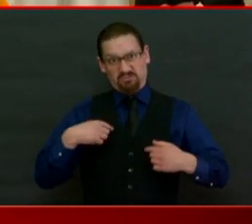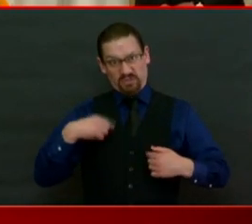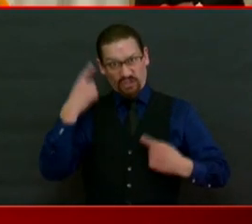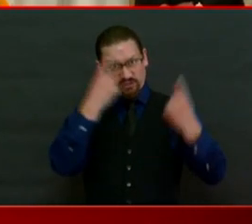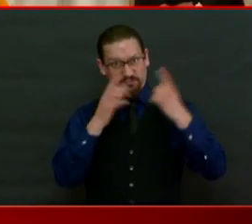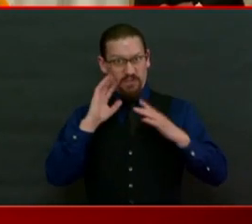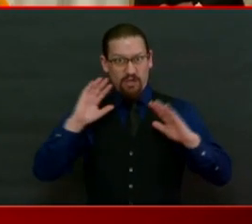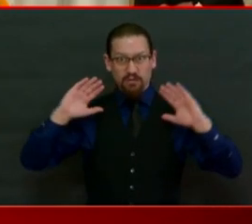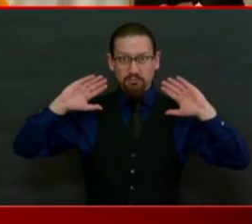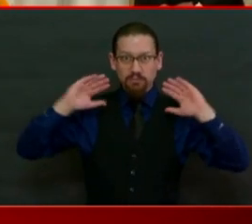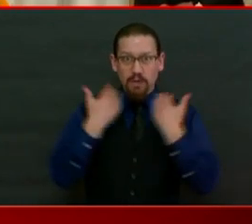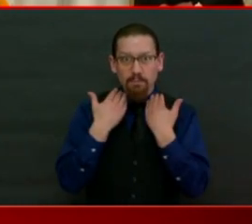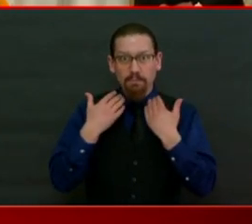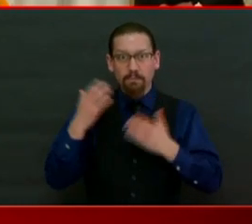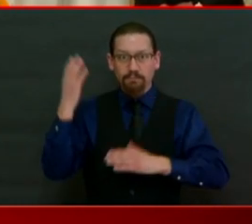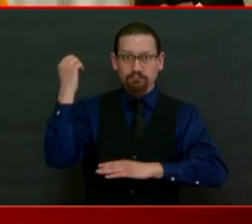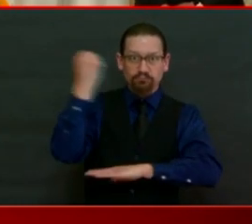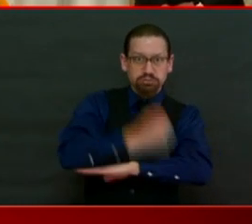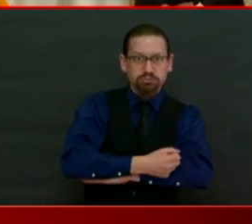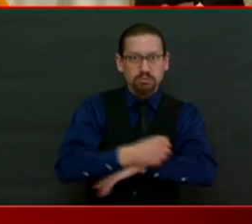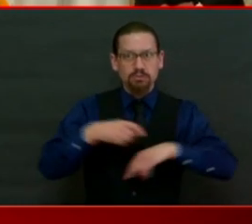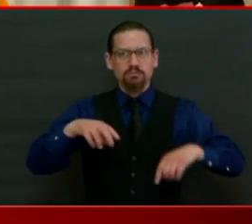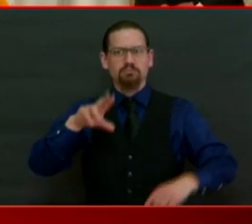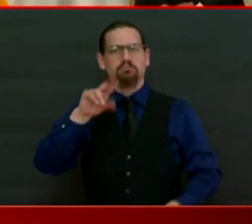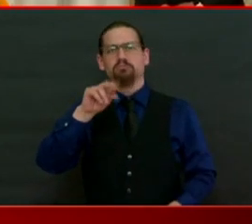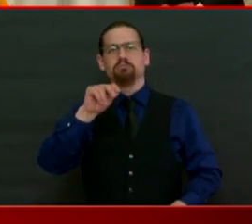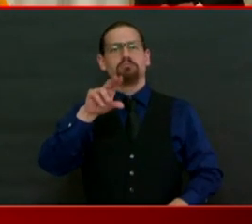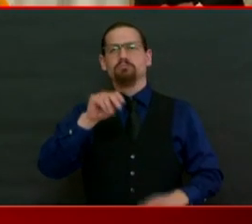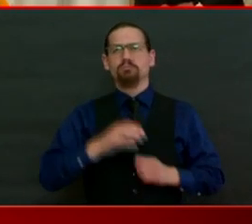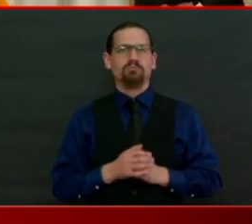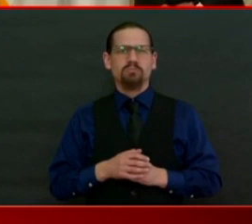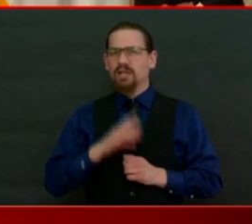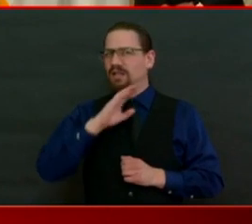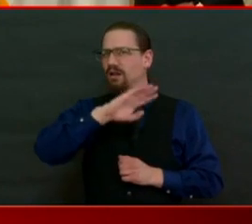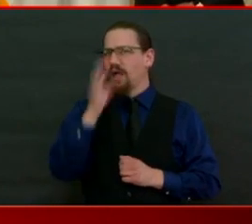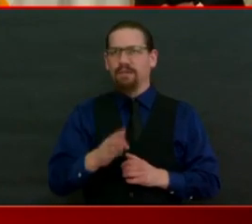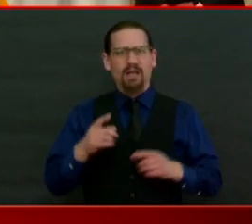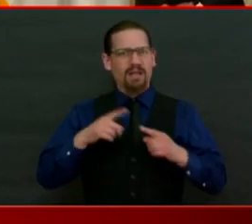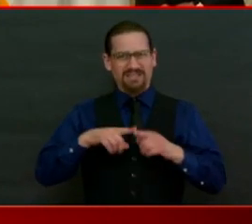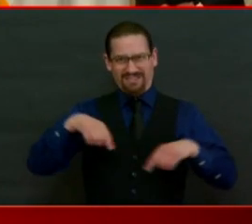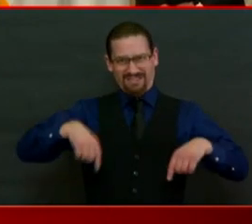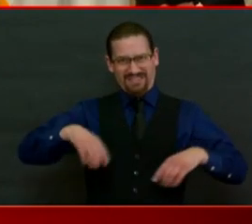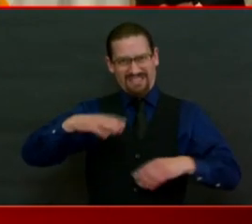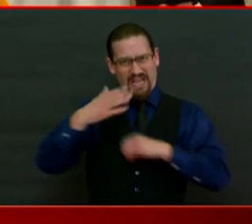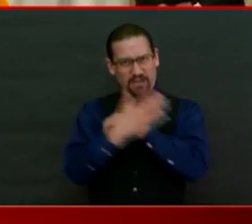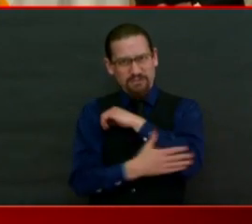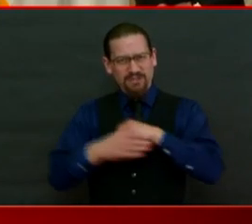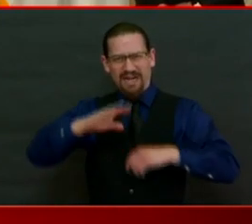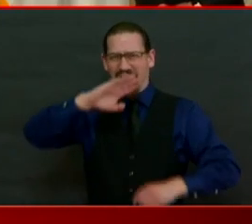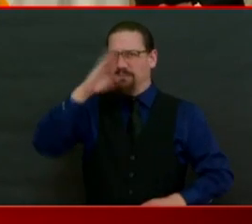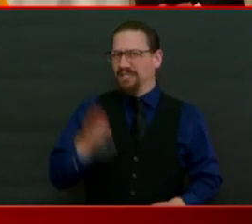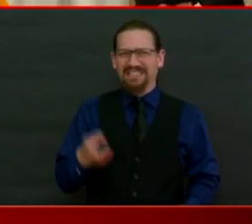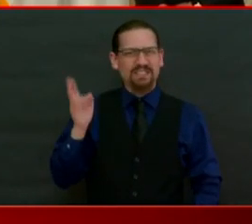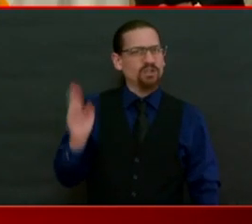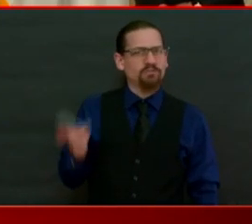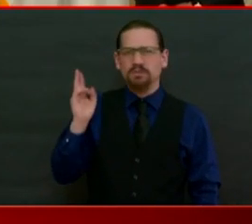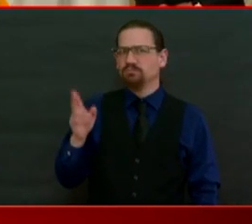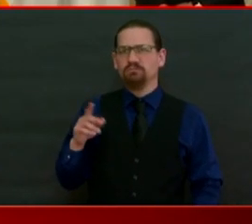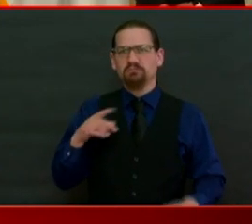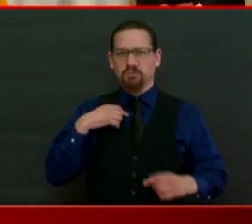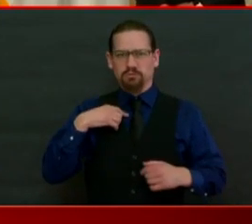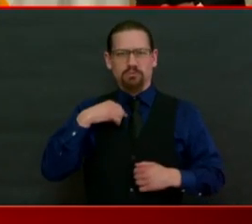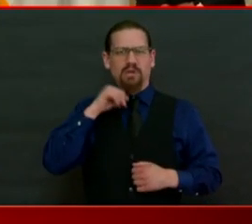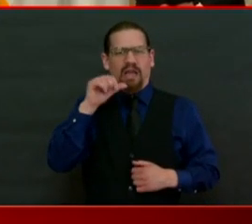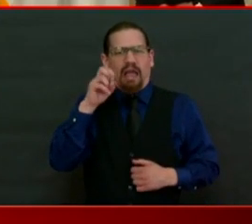for any state. It's never happened in our country's history. And it's not time to start thinking about it. It's time to start thinking about how do we get